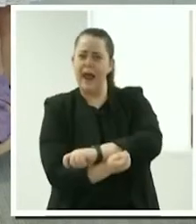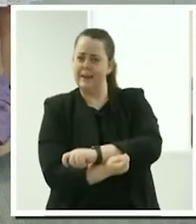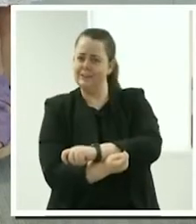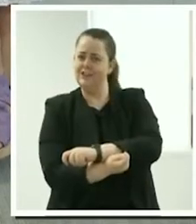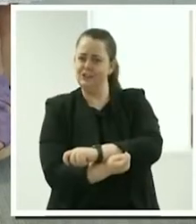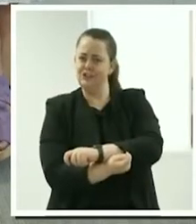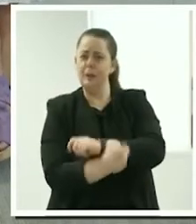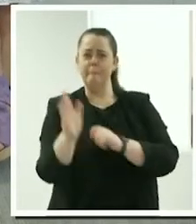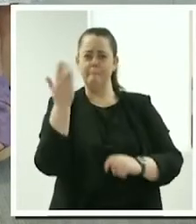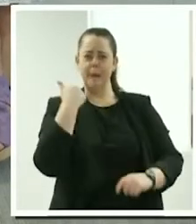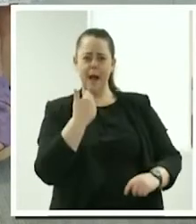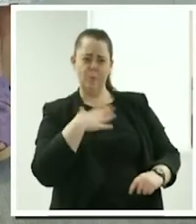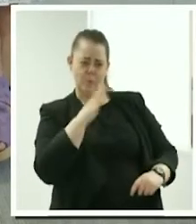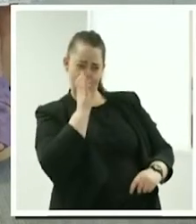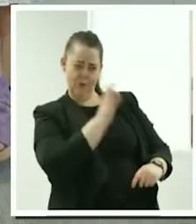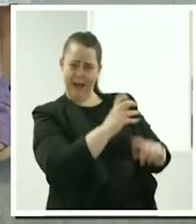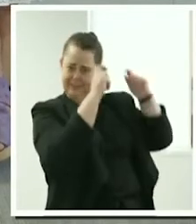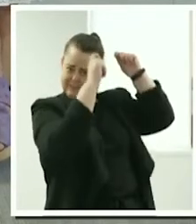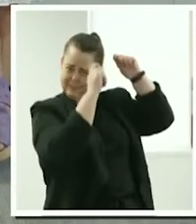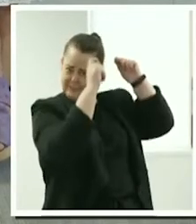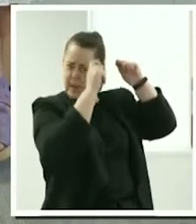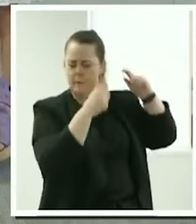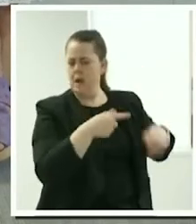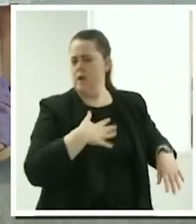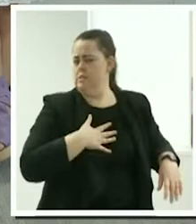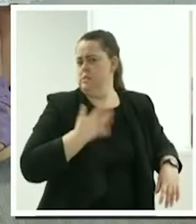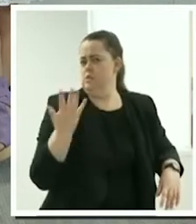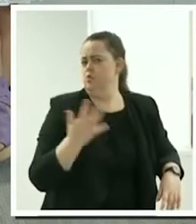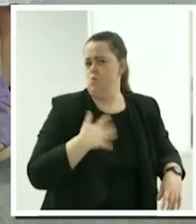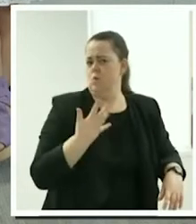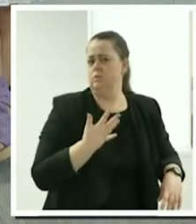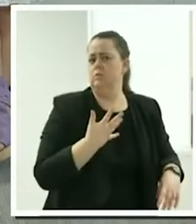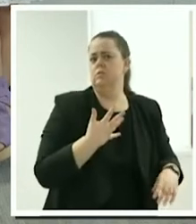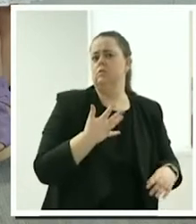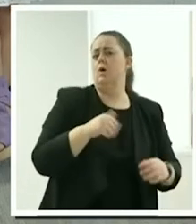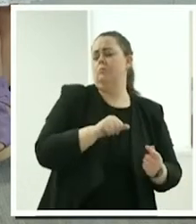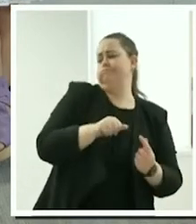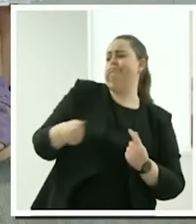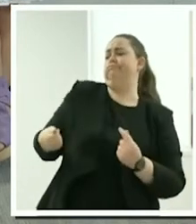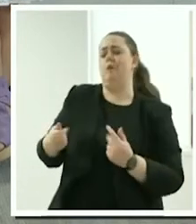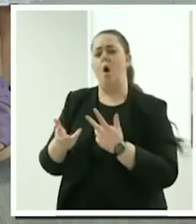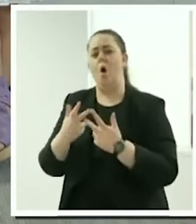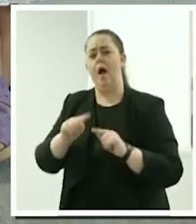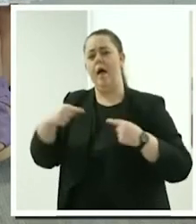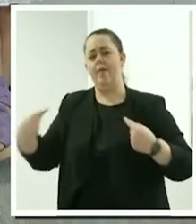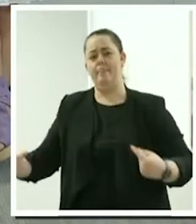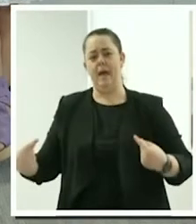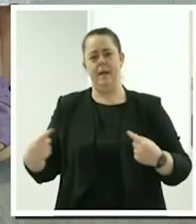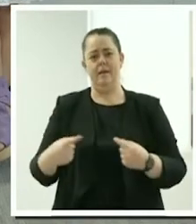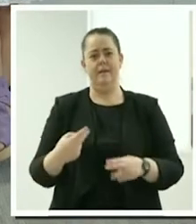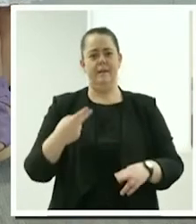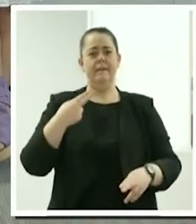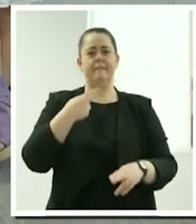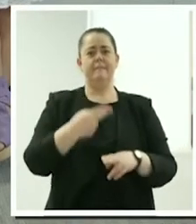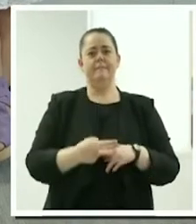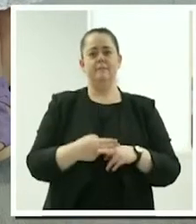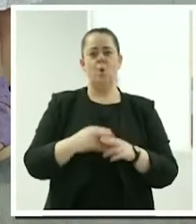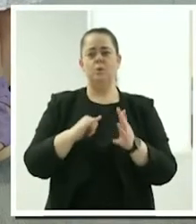go to Suzanne first, and I'll go down the panel. So, Suzanne.